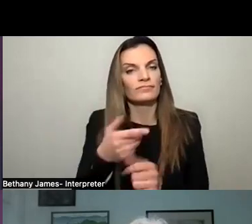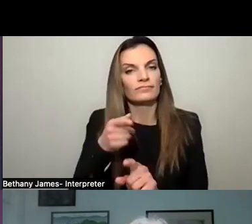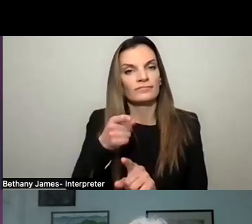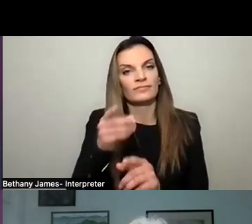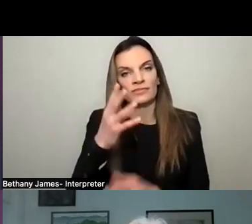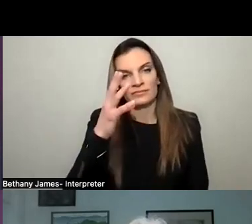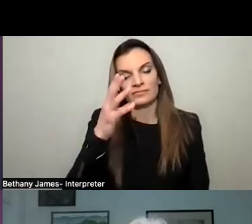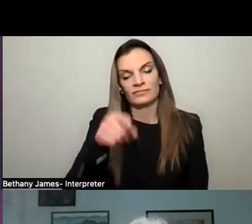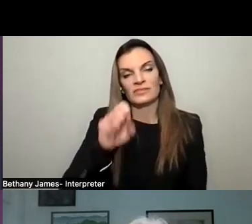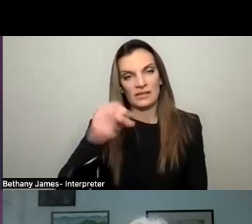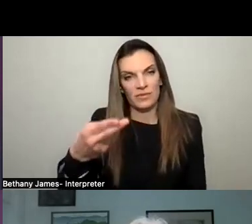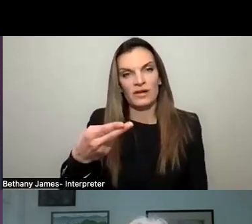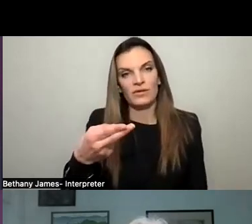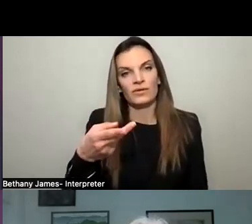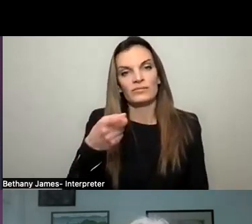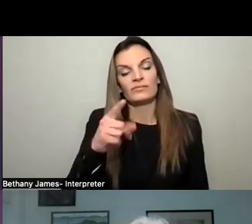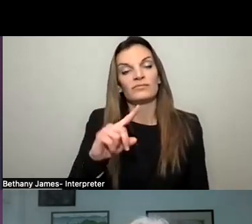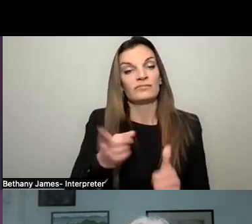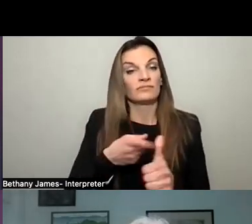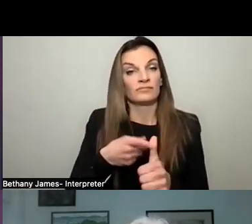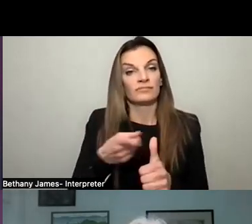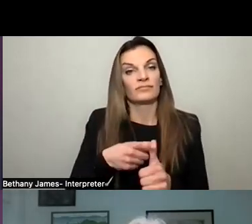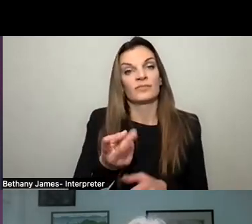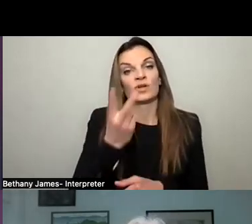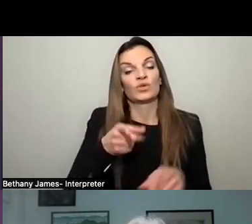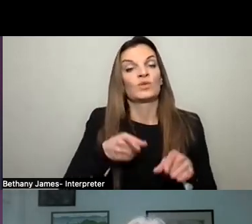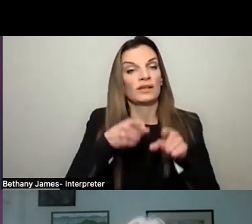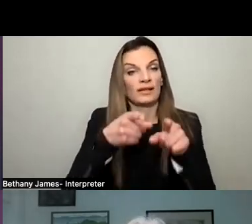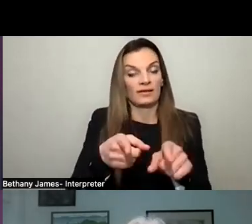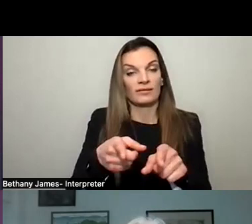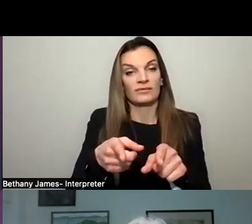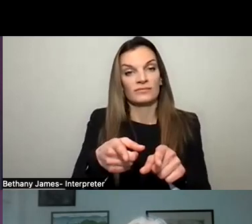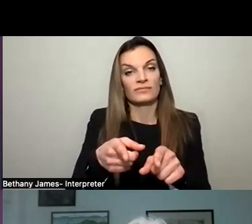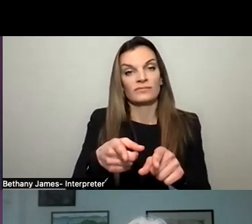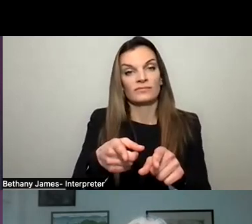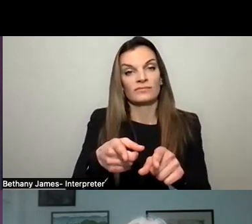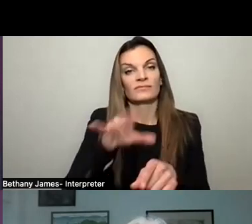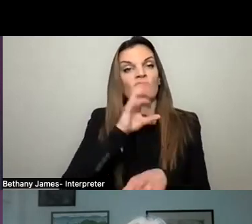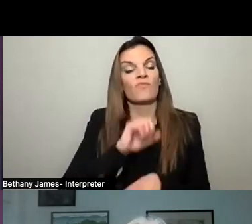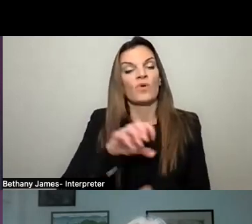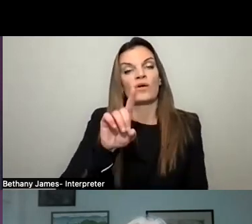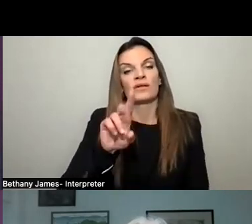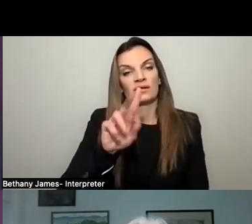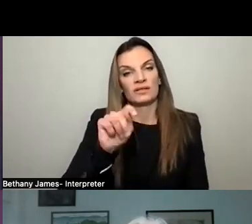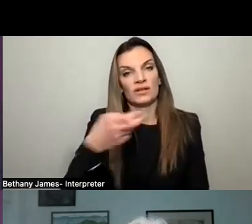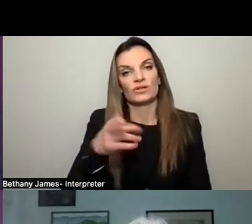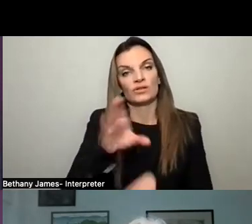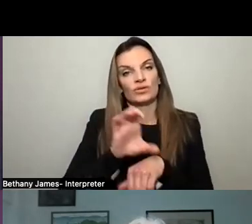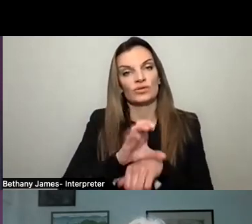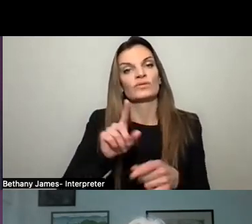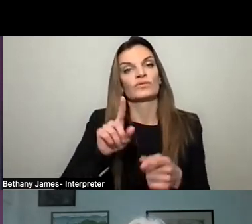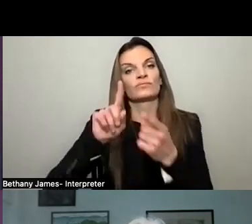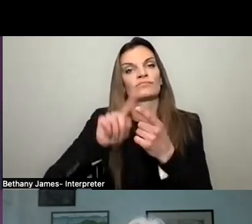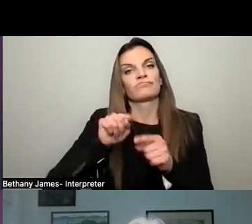The first part of it was moving from two lanes from the Old Dutch Church north to Phelps Hospital